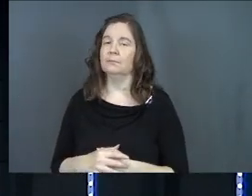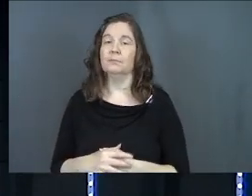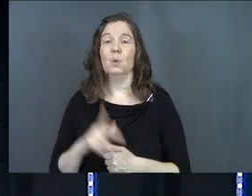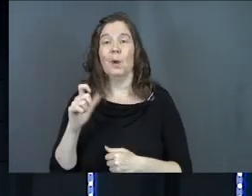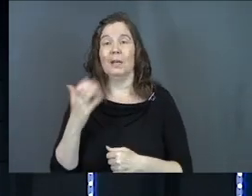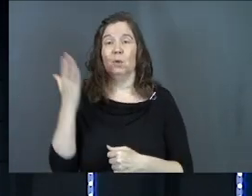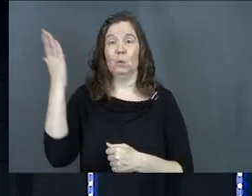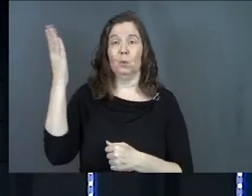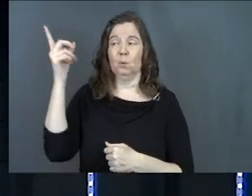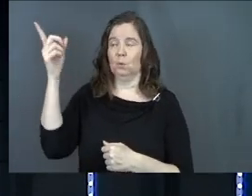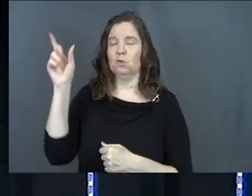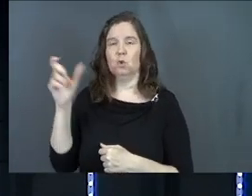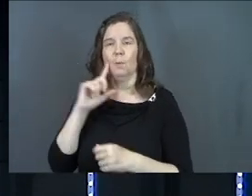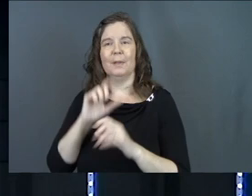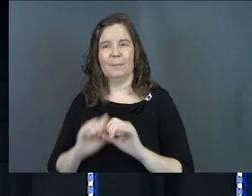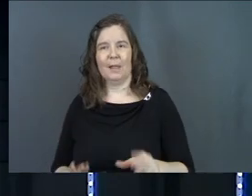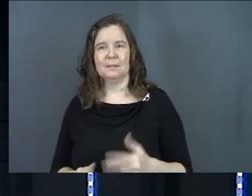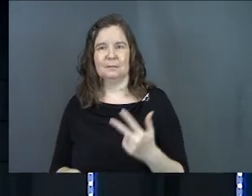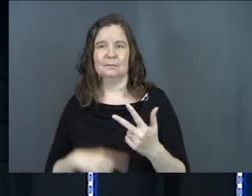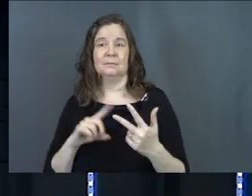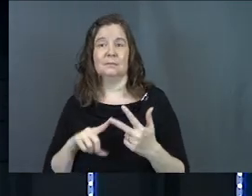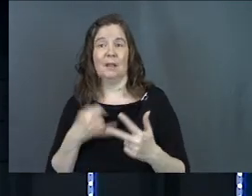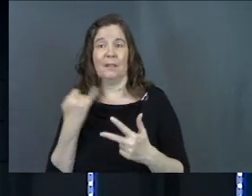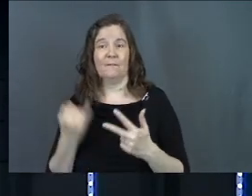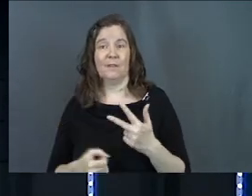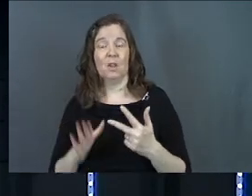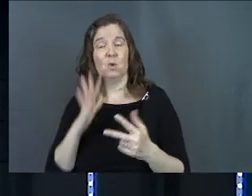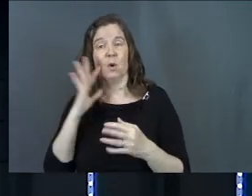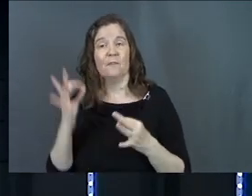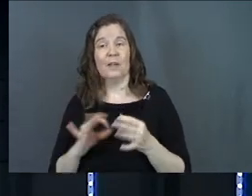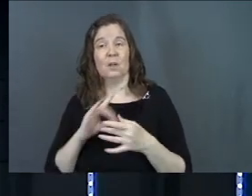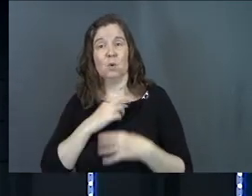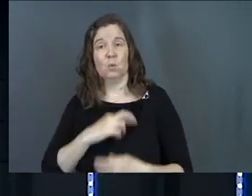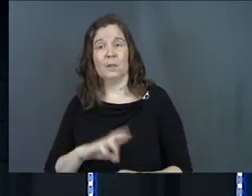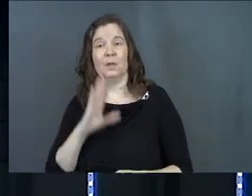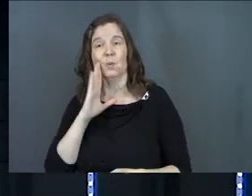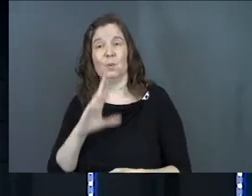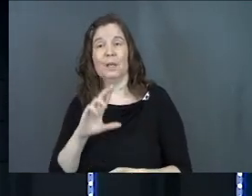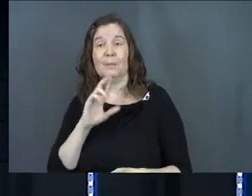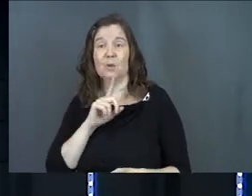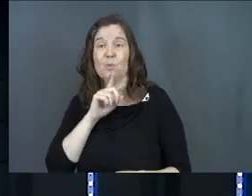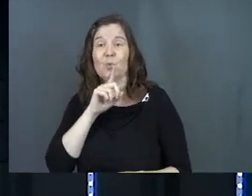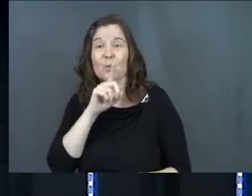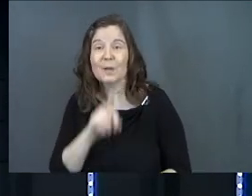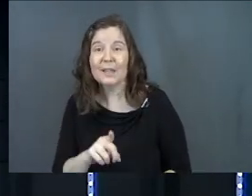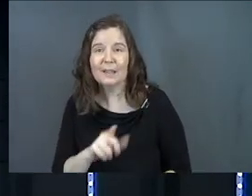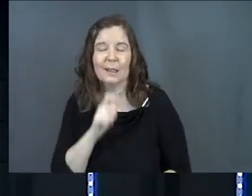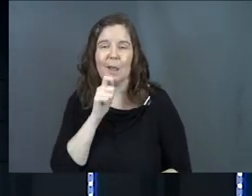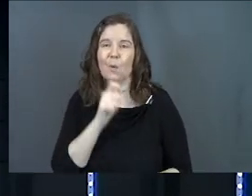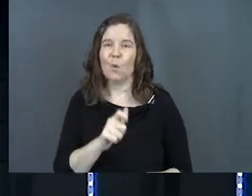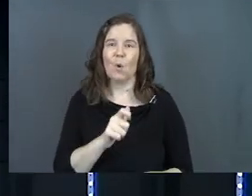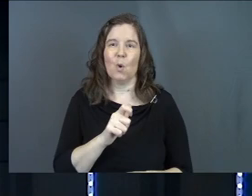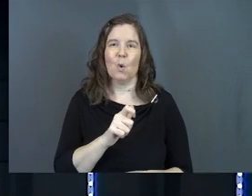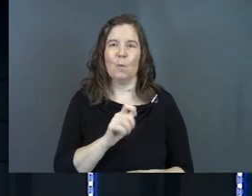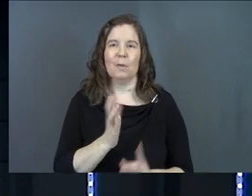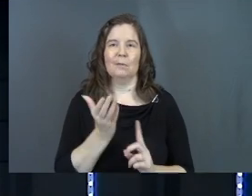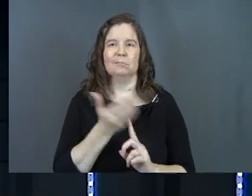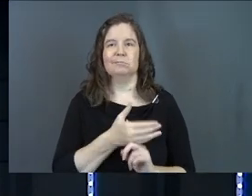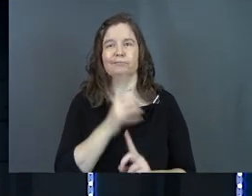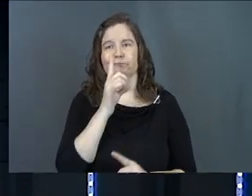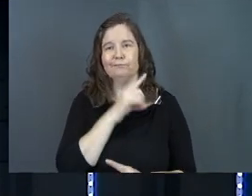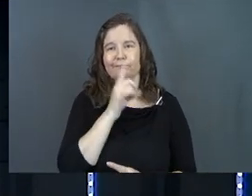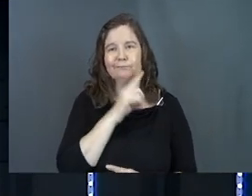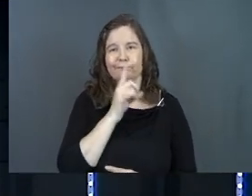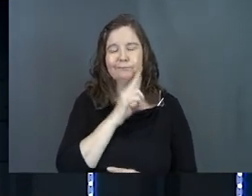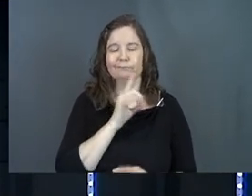So I need you. You'll be blessed. And then finally, your faith and religion will be real. It won't be, you won't be fooling